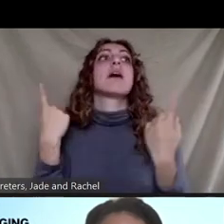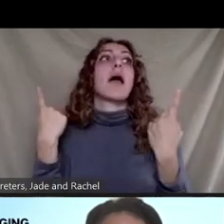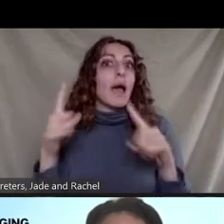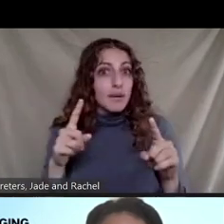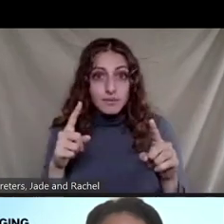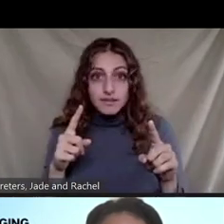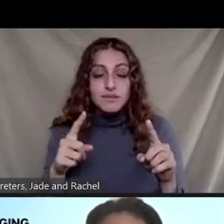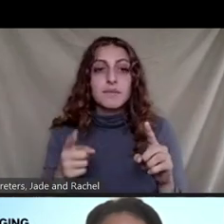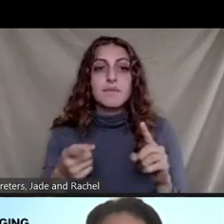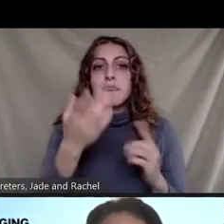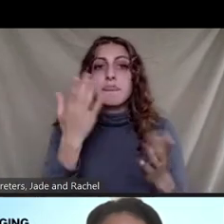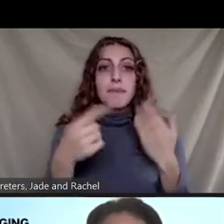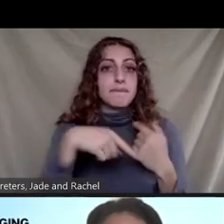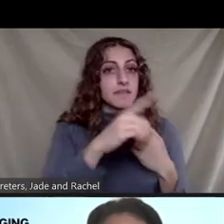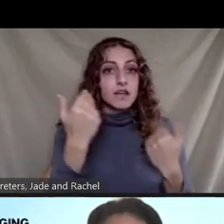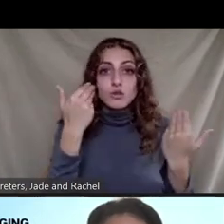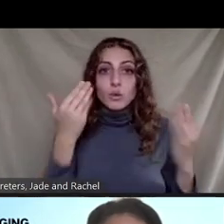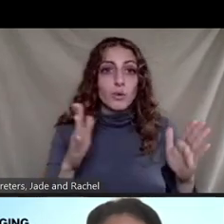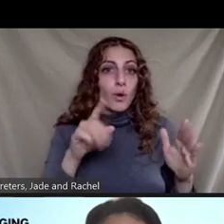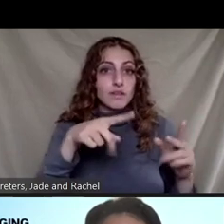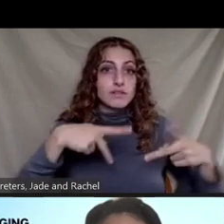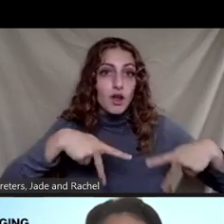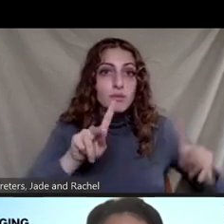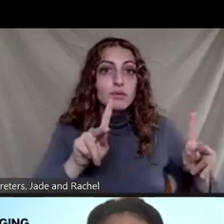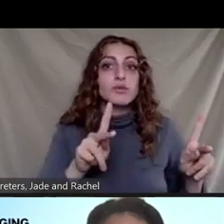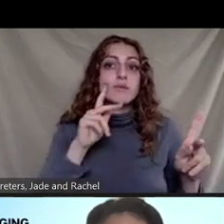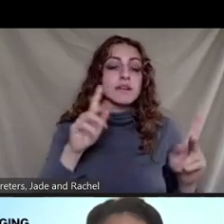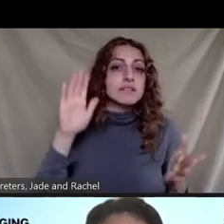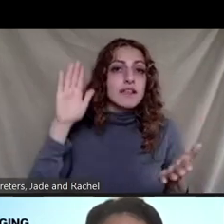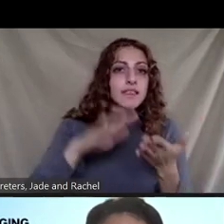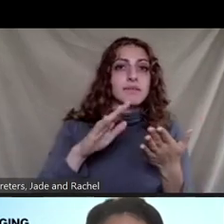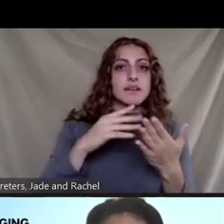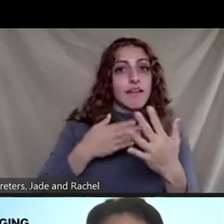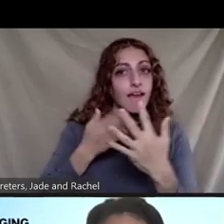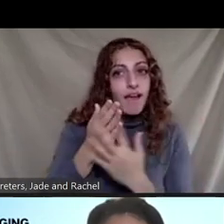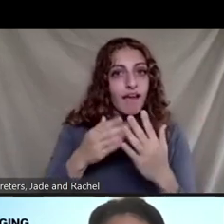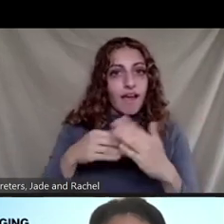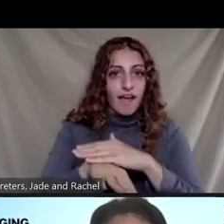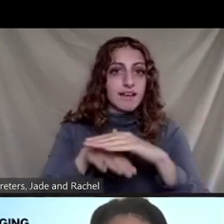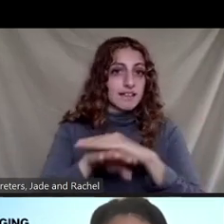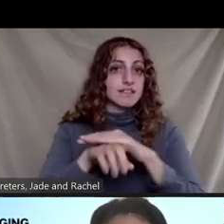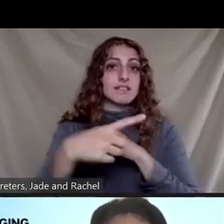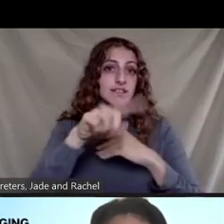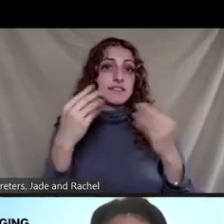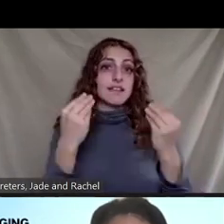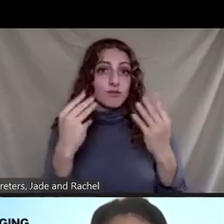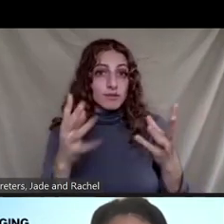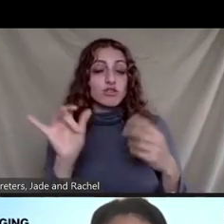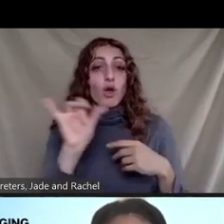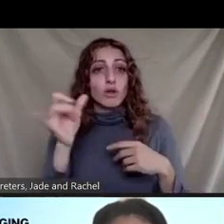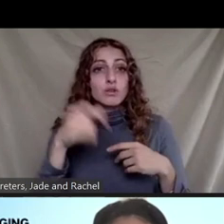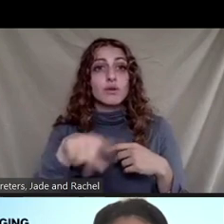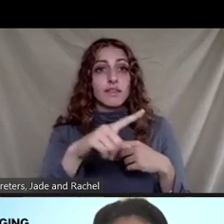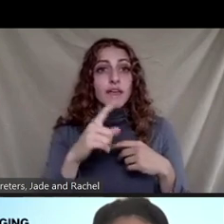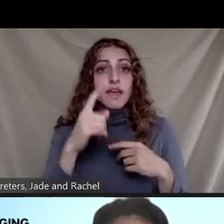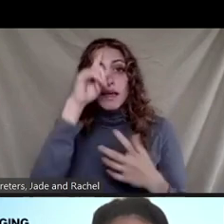not know about this opportunity because of limited access to the information. And also, they believe that they may